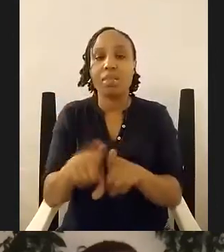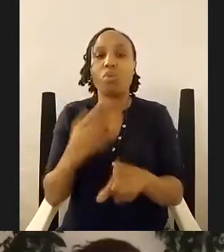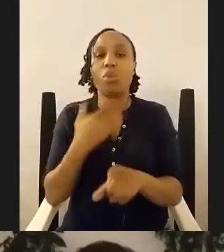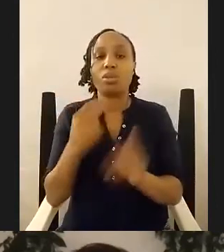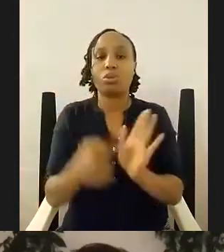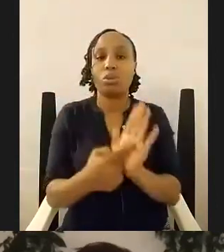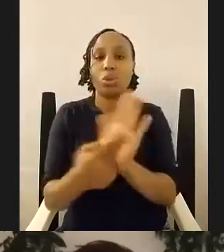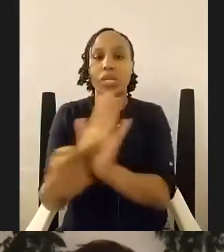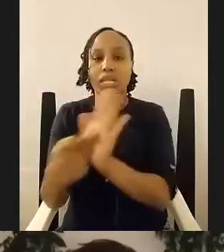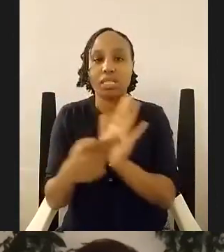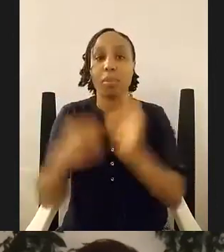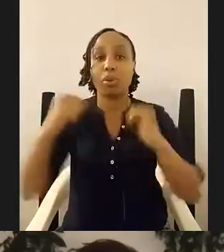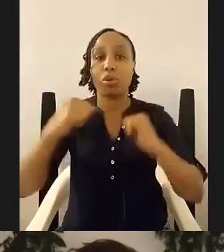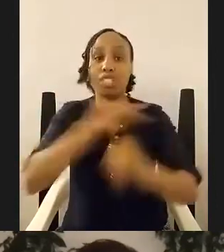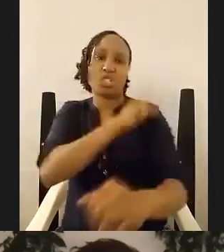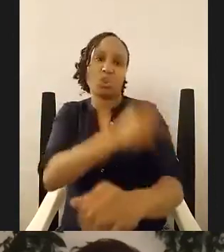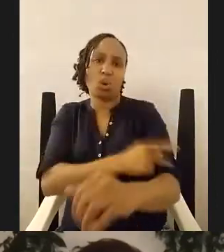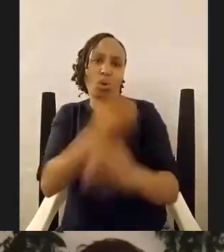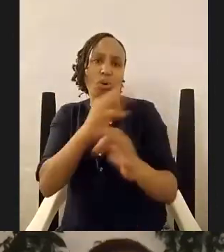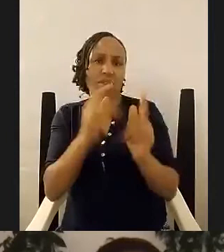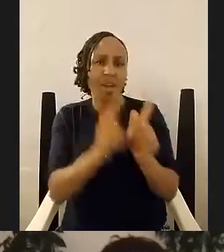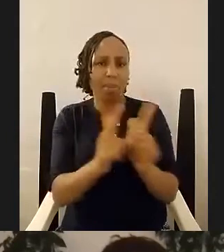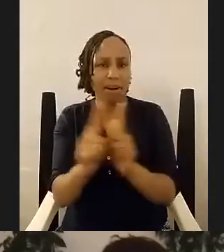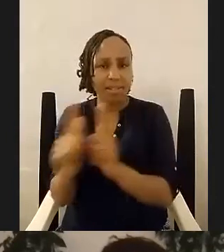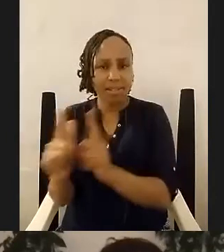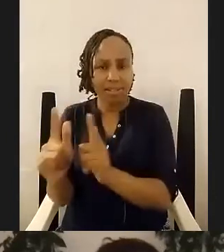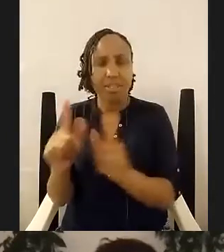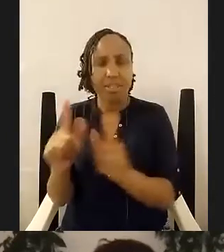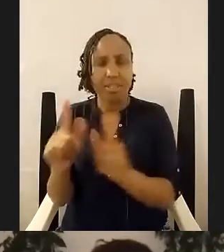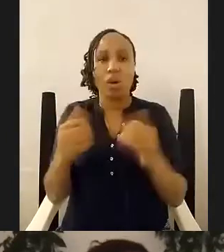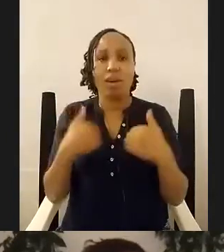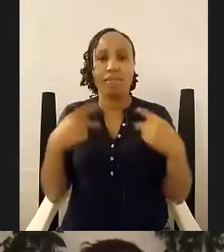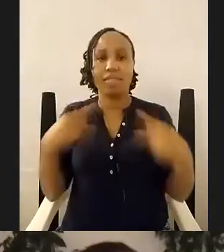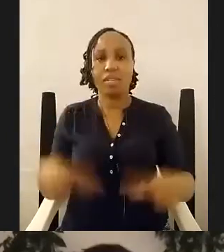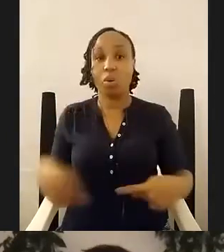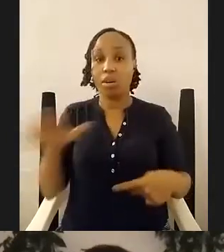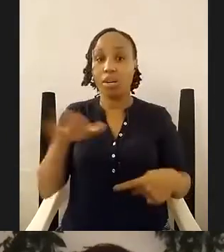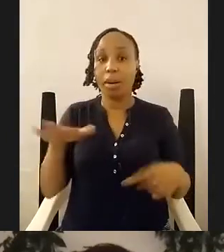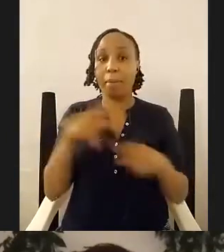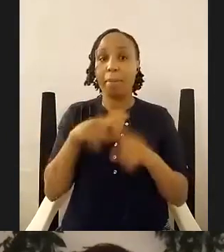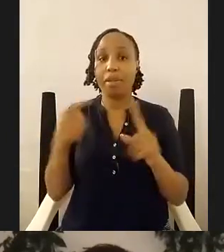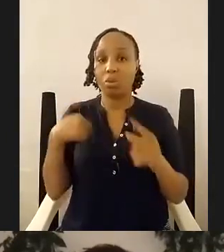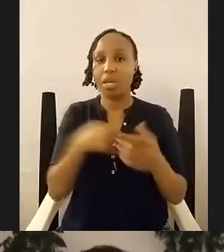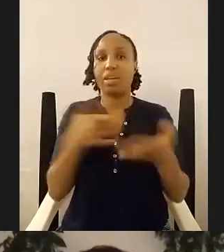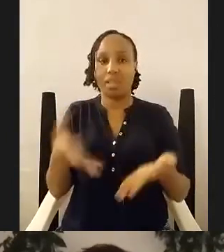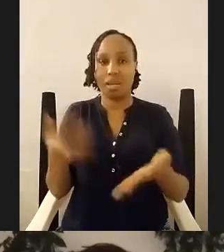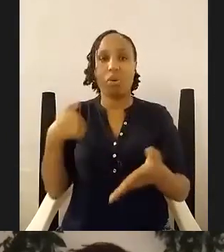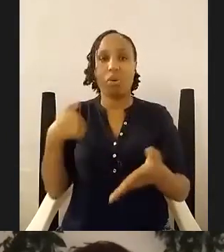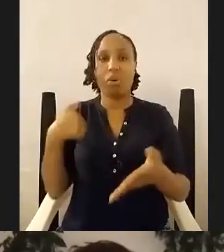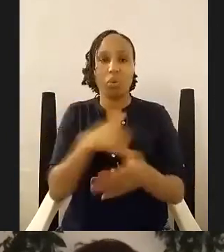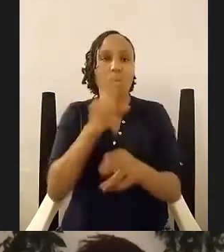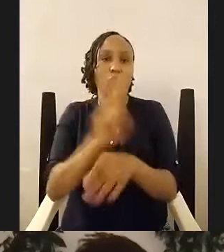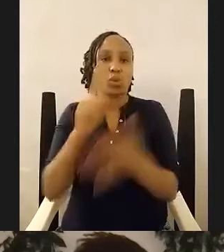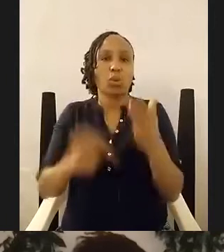we always plan to have this festival happen in the physical realm but here we are and we're going to make do with what we have so karibuni sana